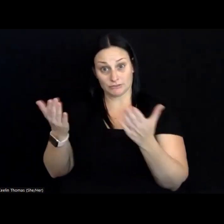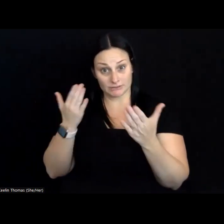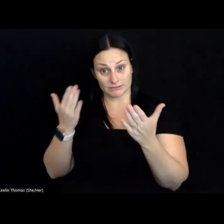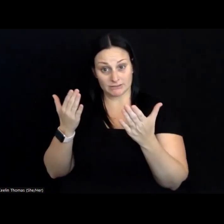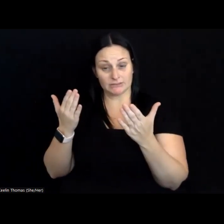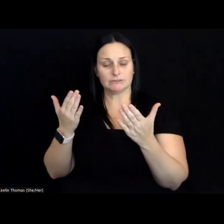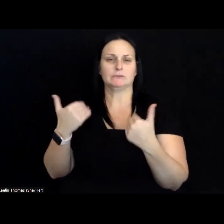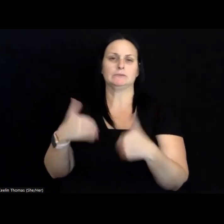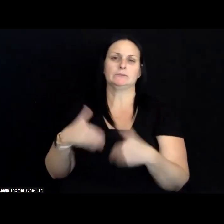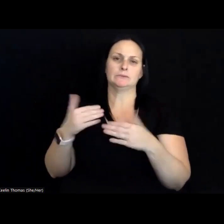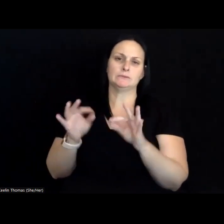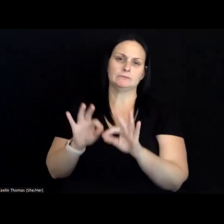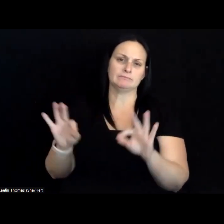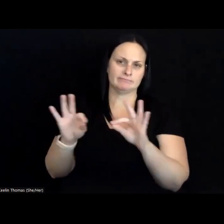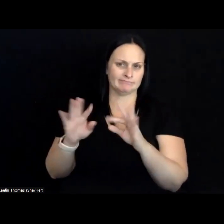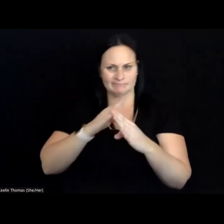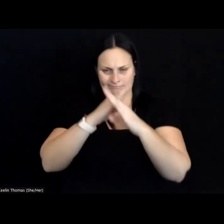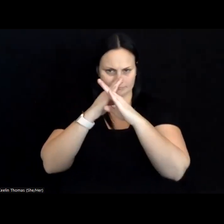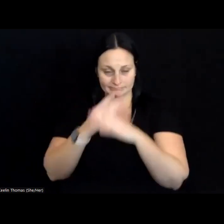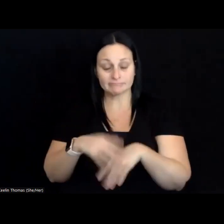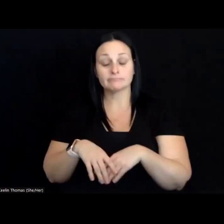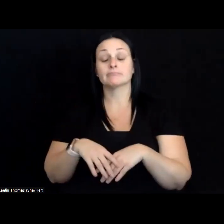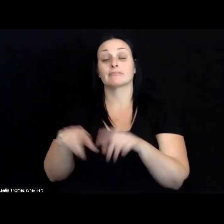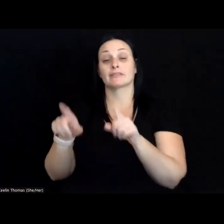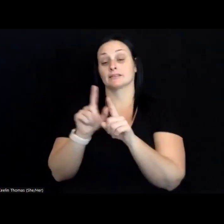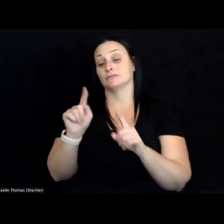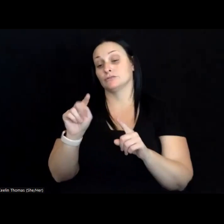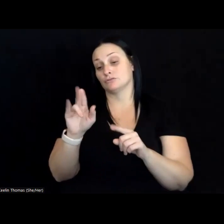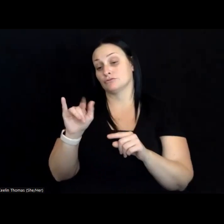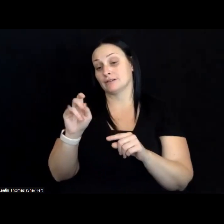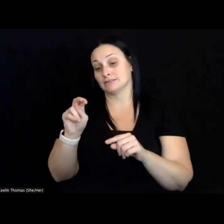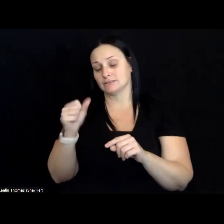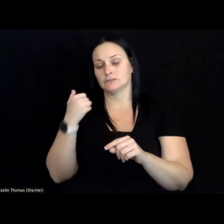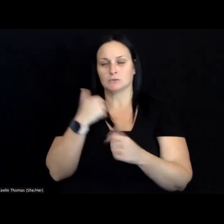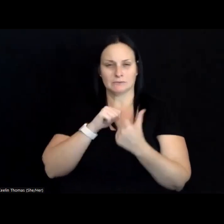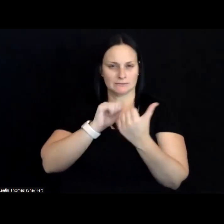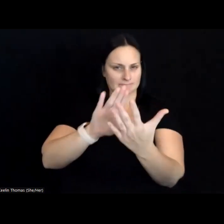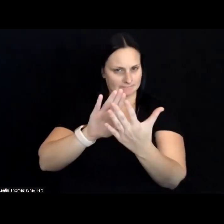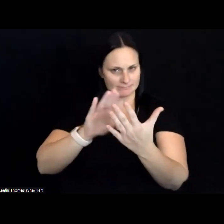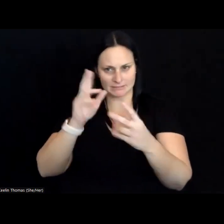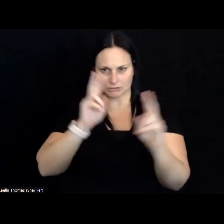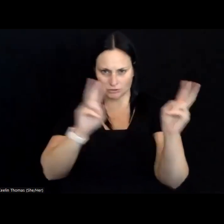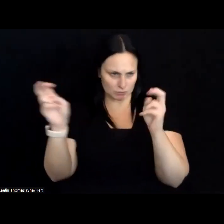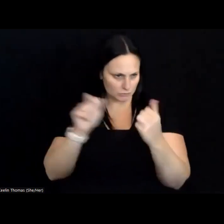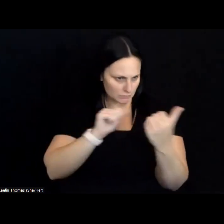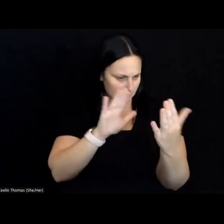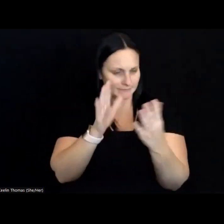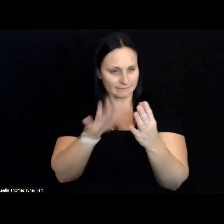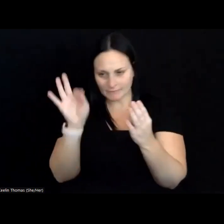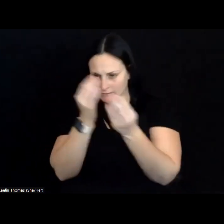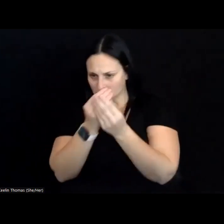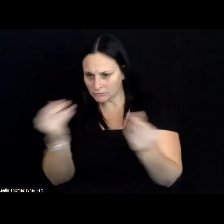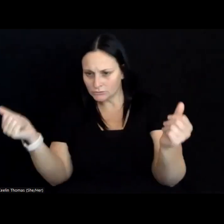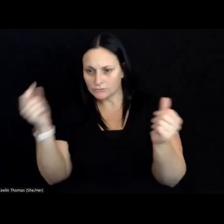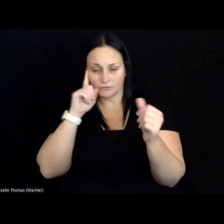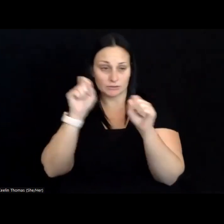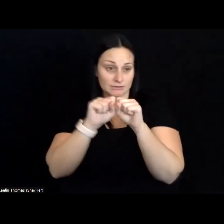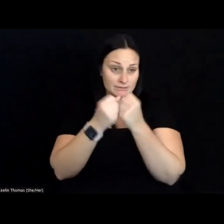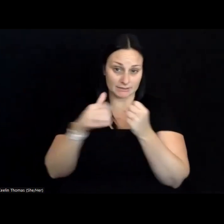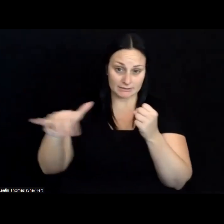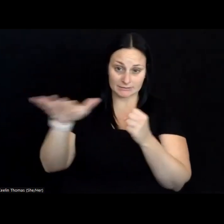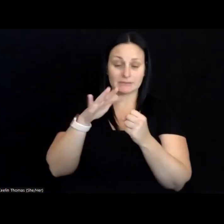pervasive. As Tritons, we tackle issues head-on and find solutions to society's